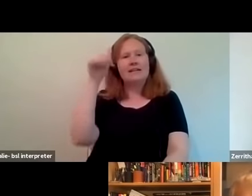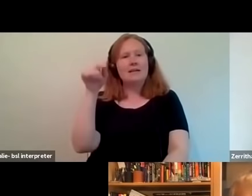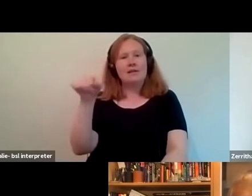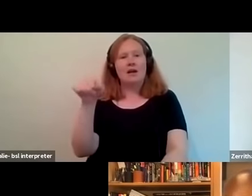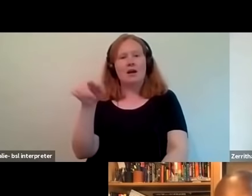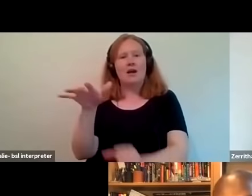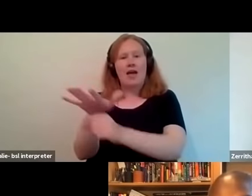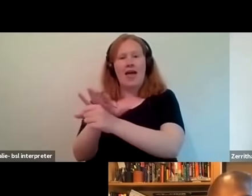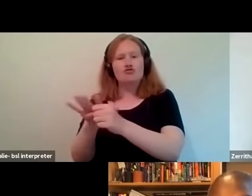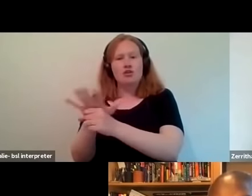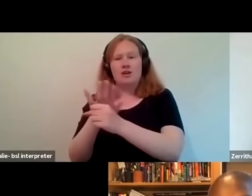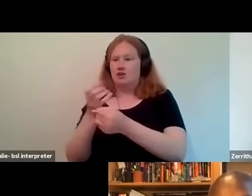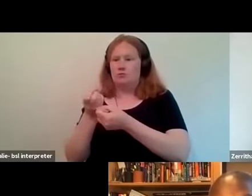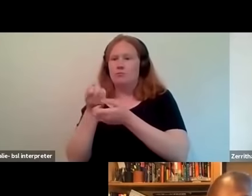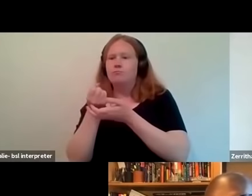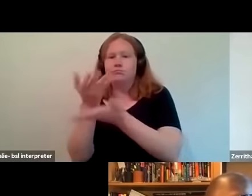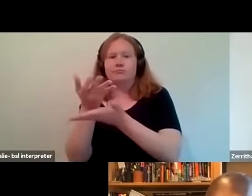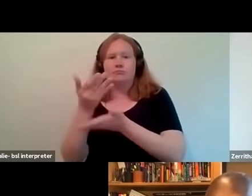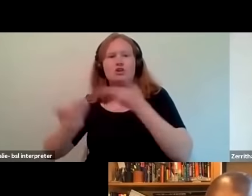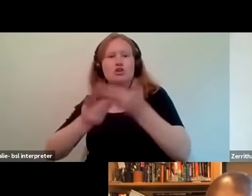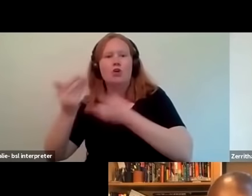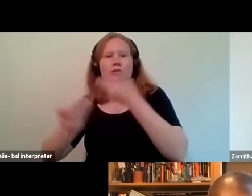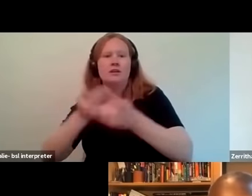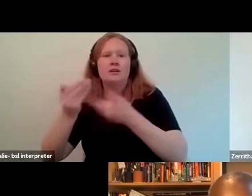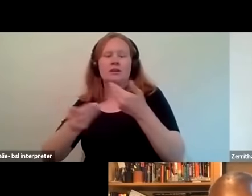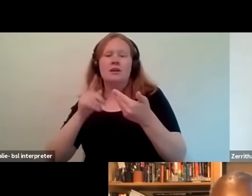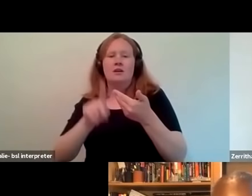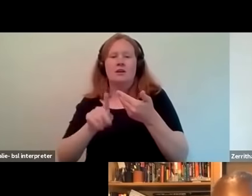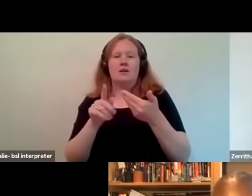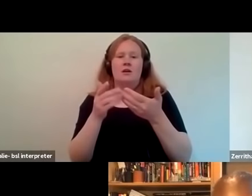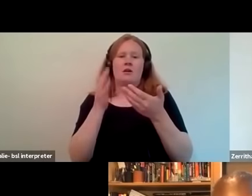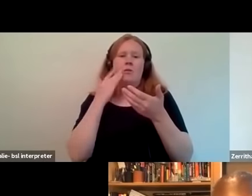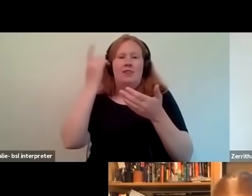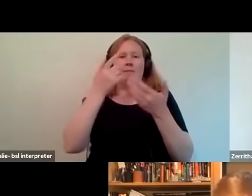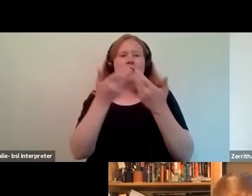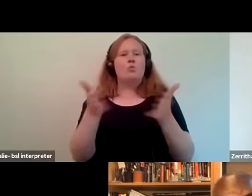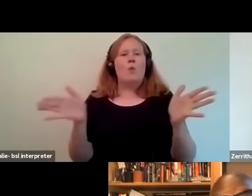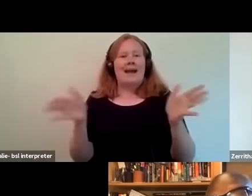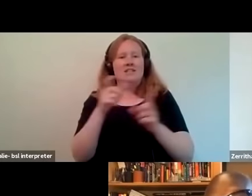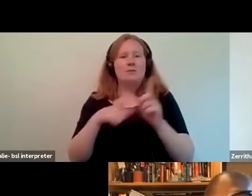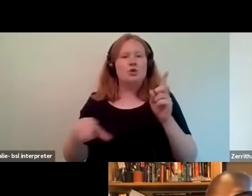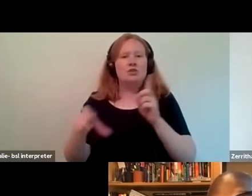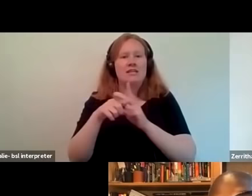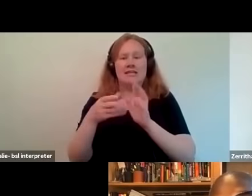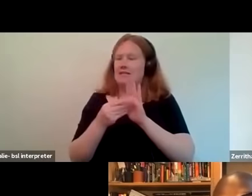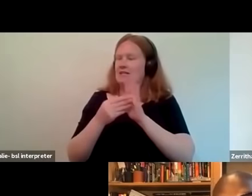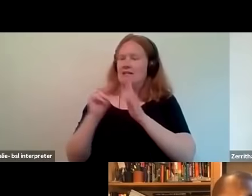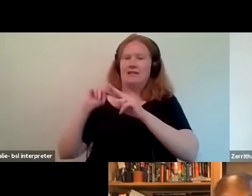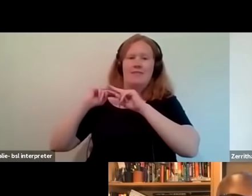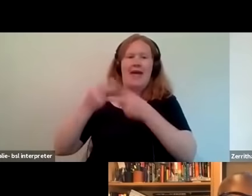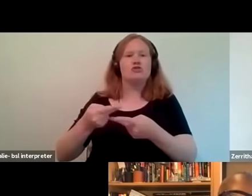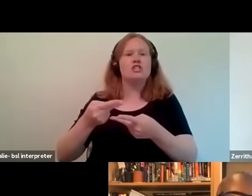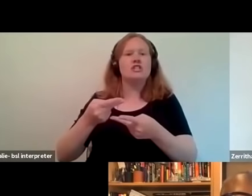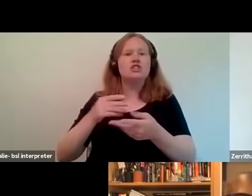narrative forward but the wider um i think community in terms of the heritage community has not